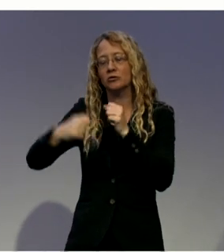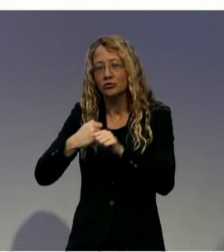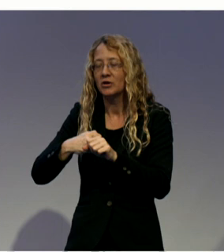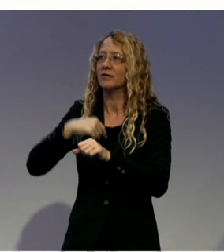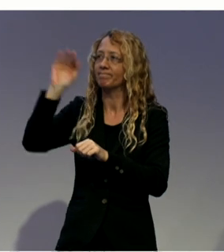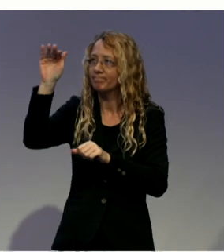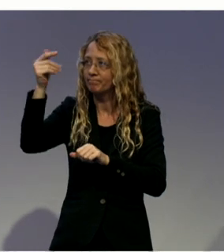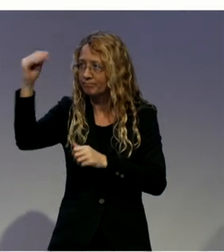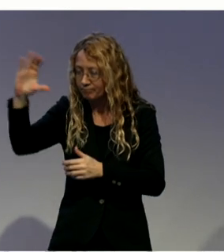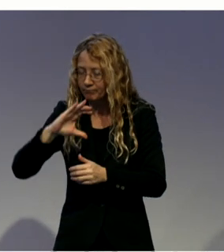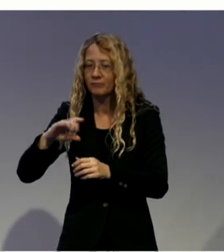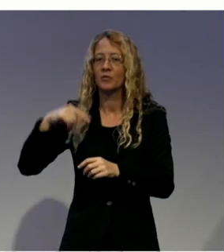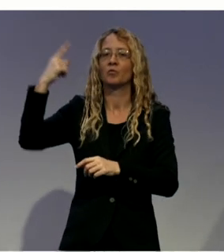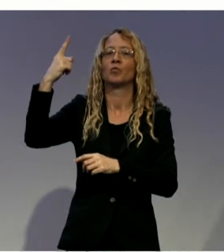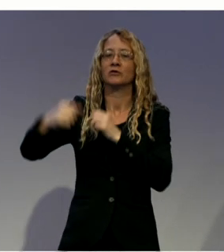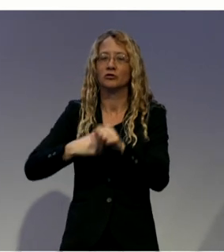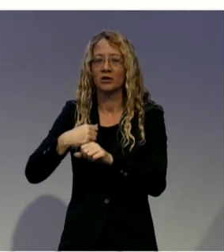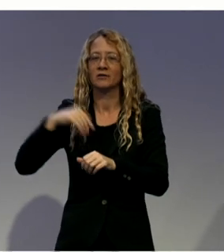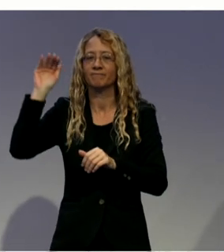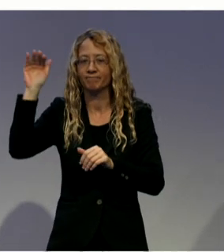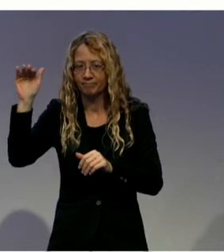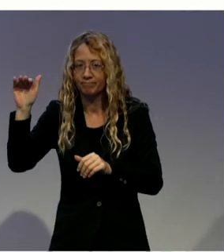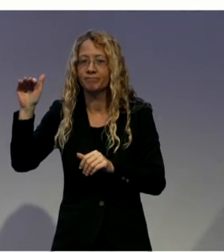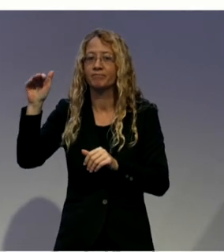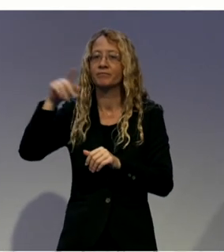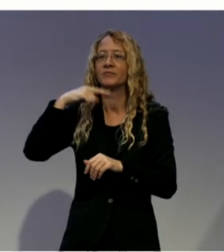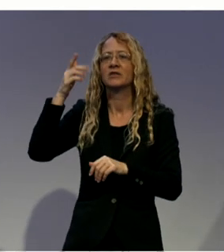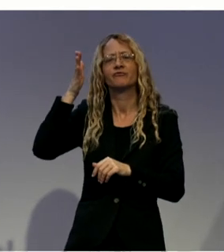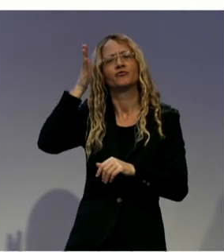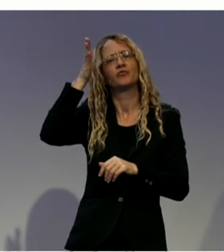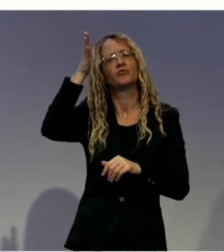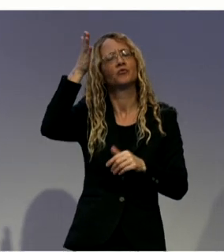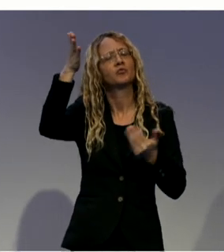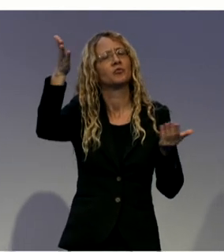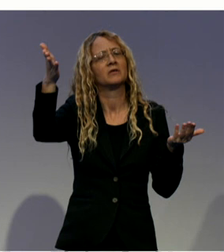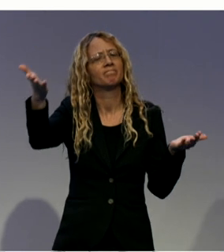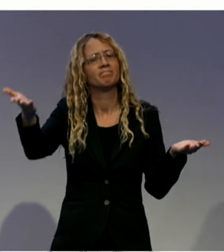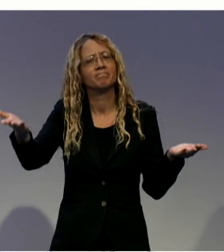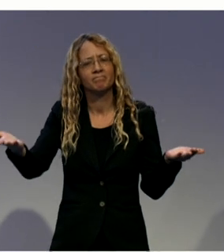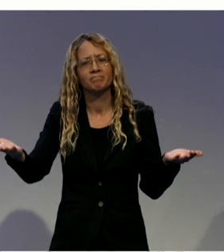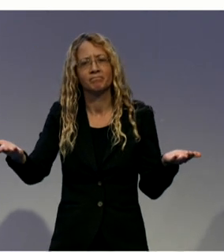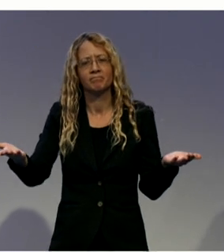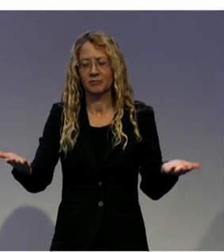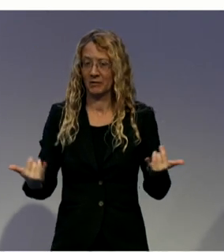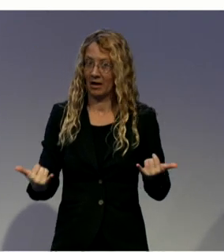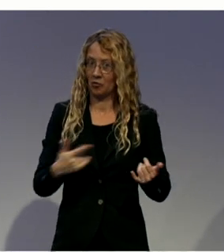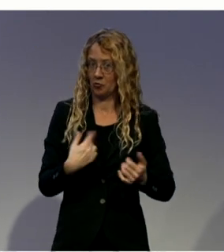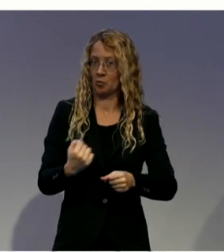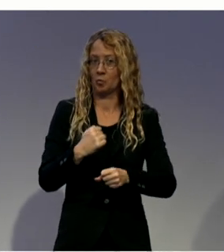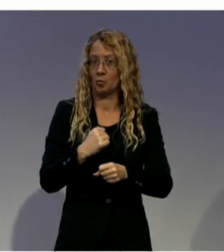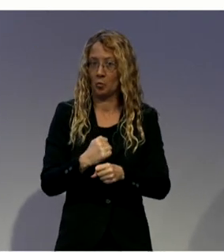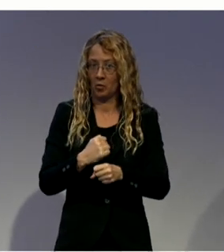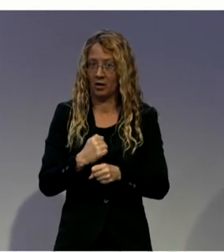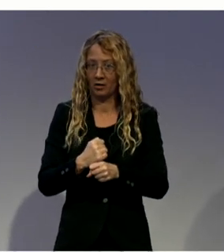future of BCAN's and the direction we're heading towards. We are currently working towards federal recognition